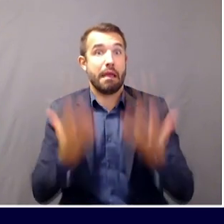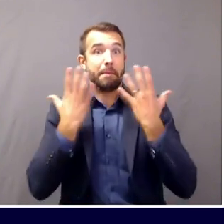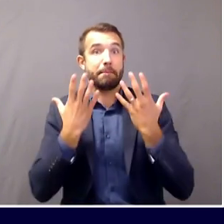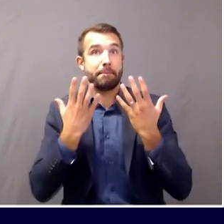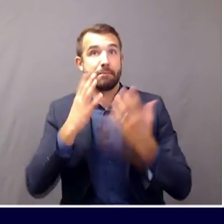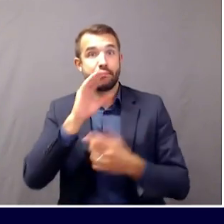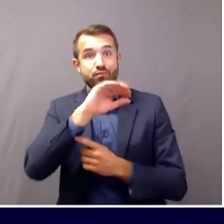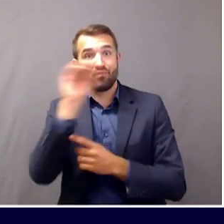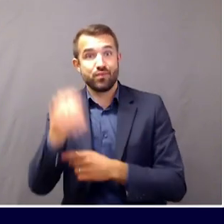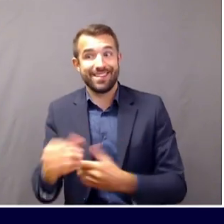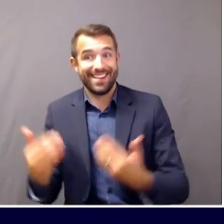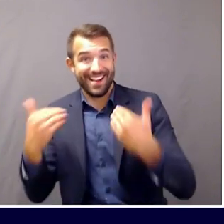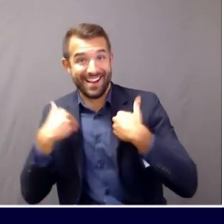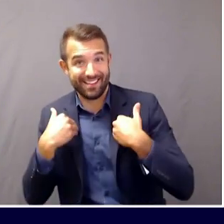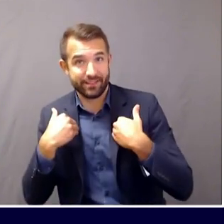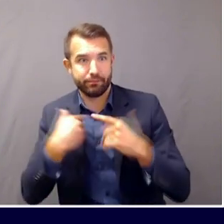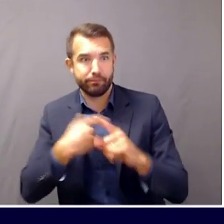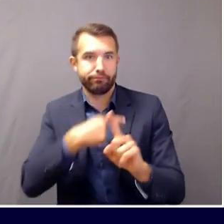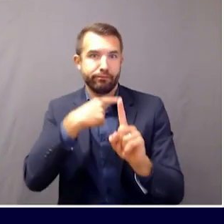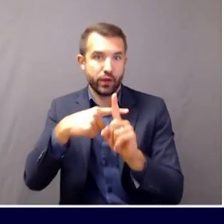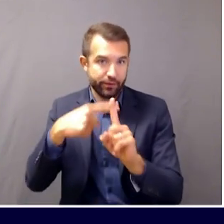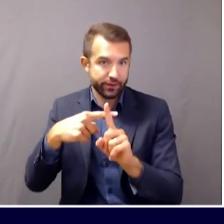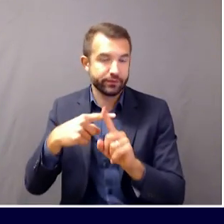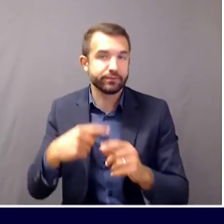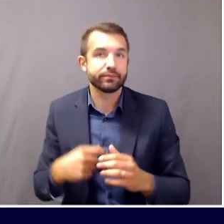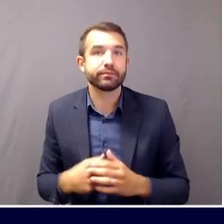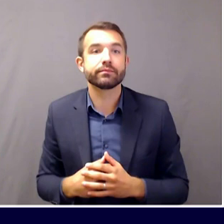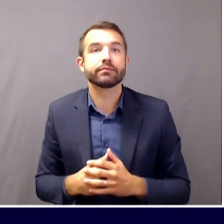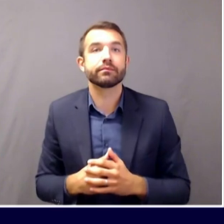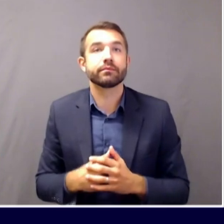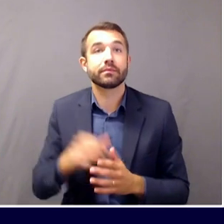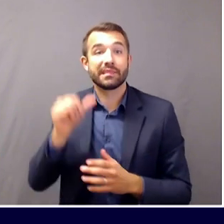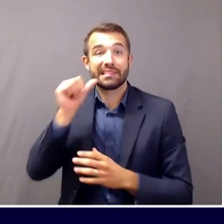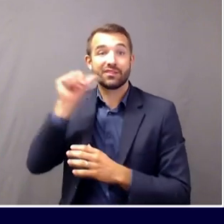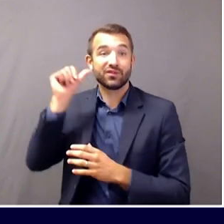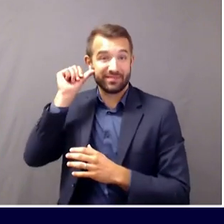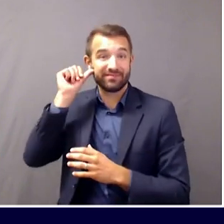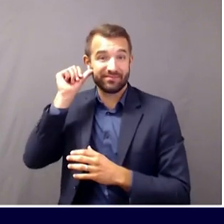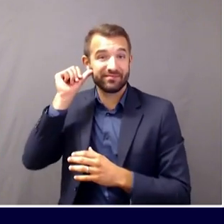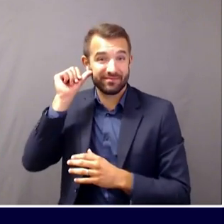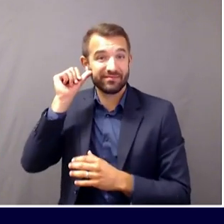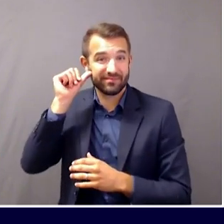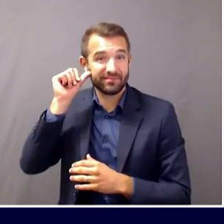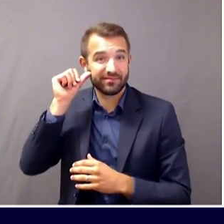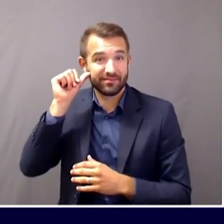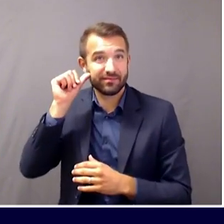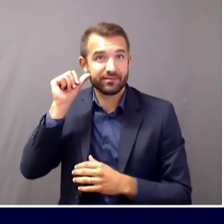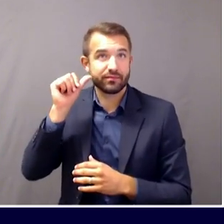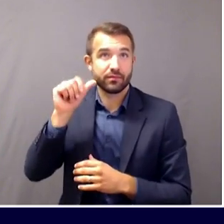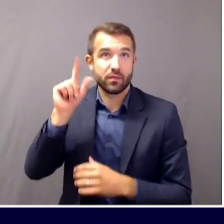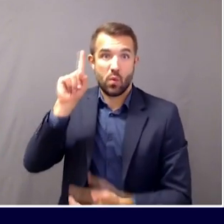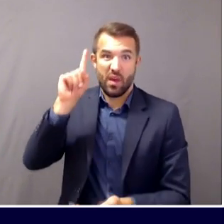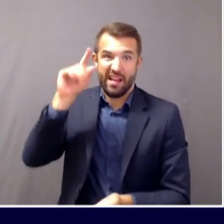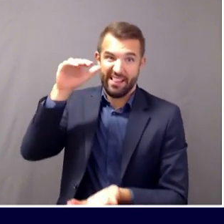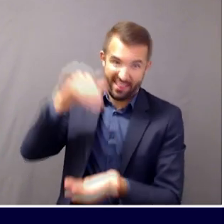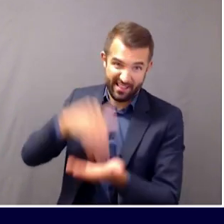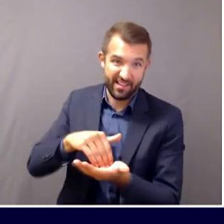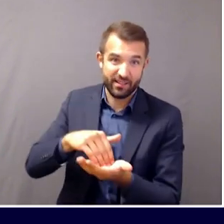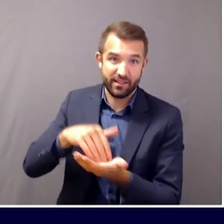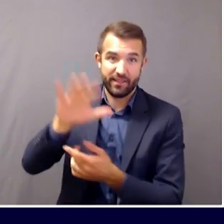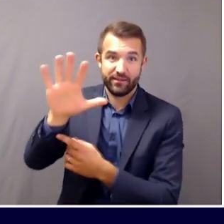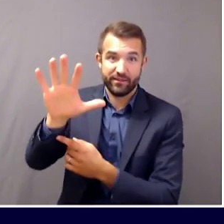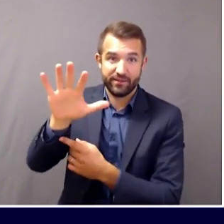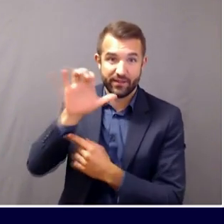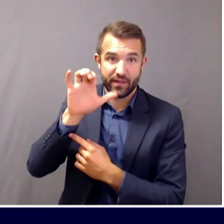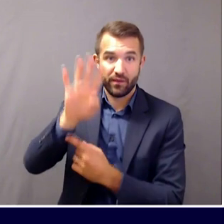by talking about yesterday's positivity rate first. Based on a total of 1,547